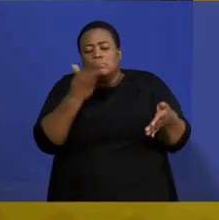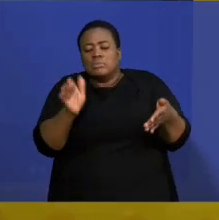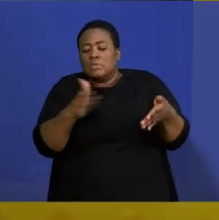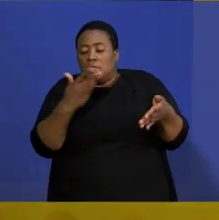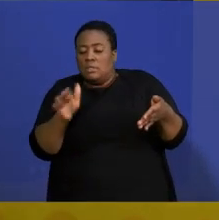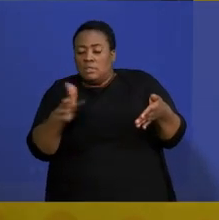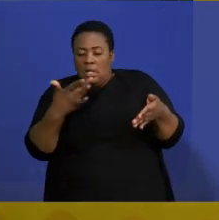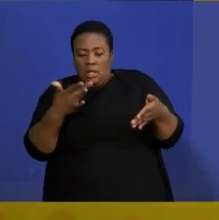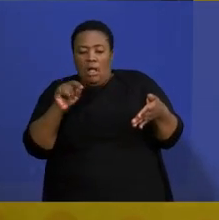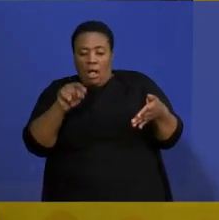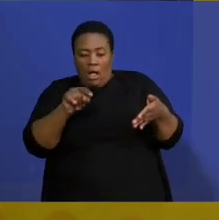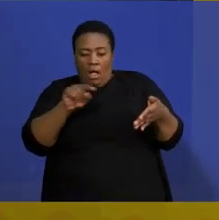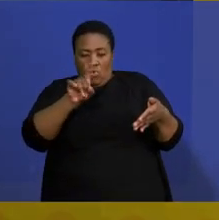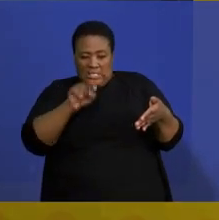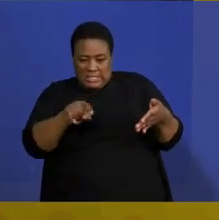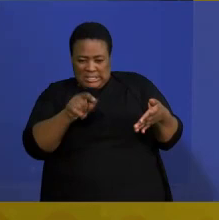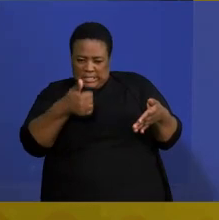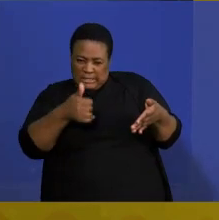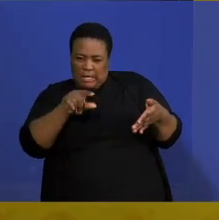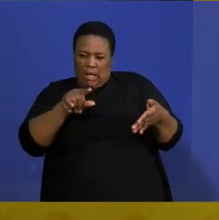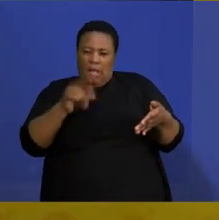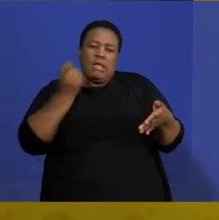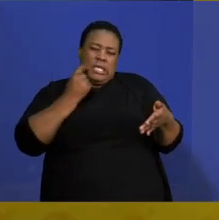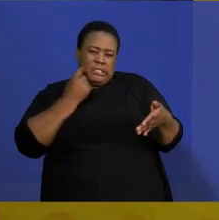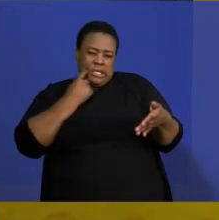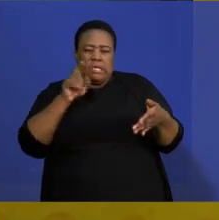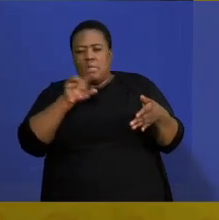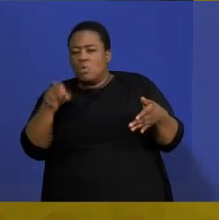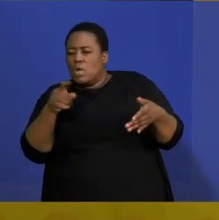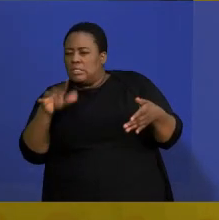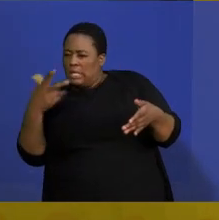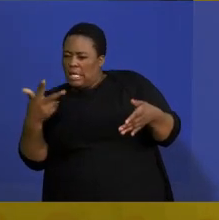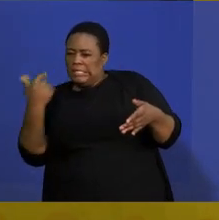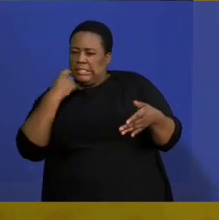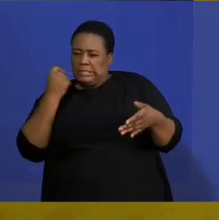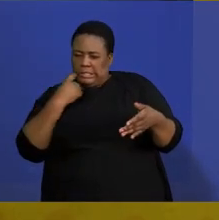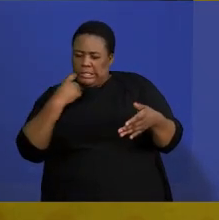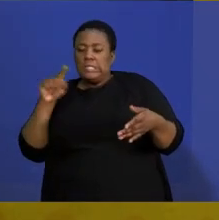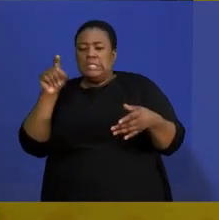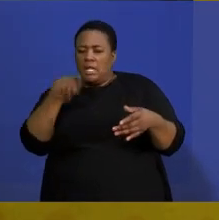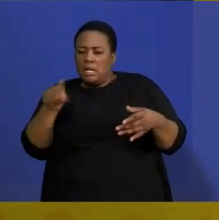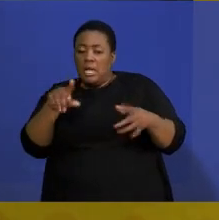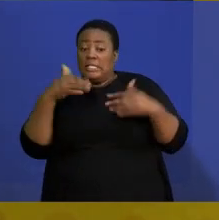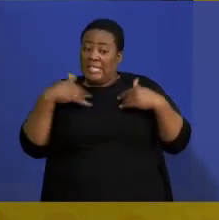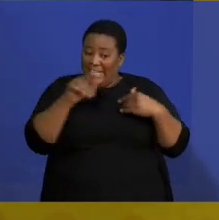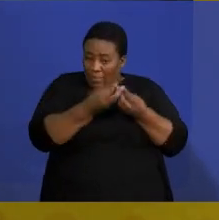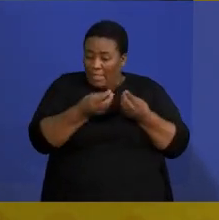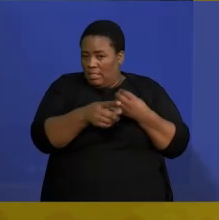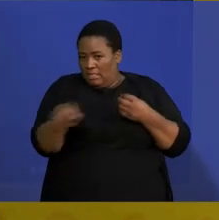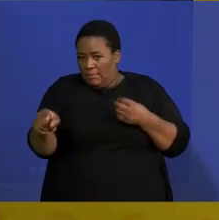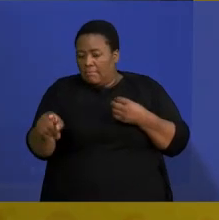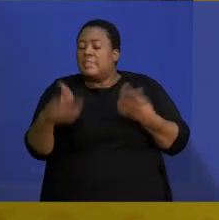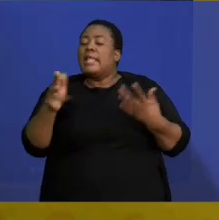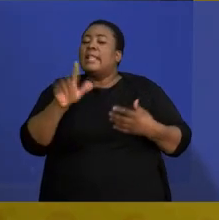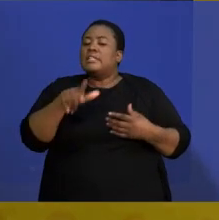easy by looking at them. And those are the questions that you're going to start with. And then go on to questions that you are not so sure about